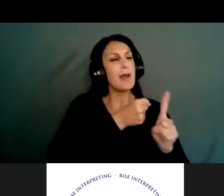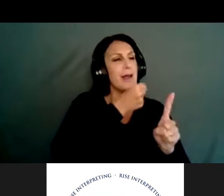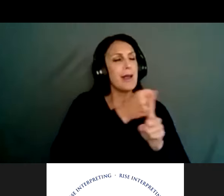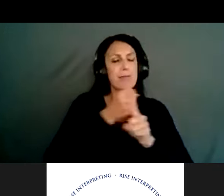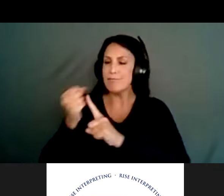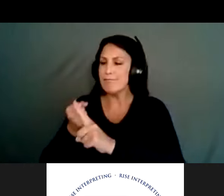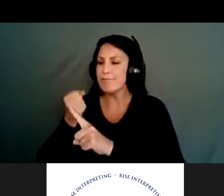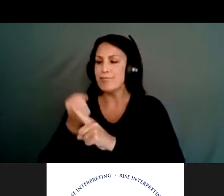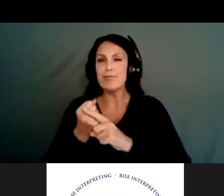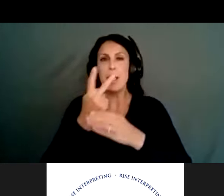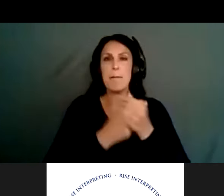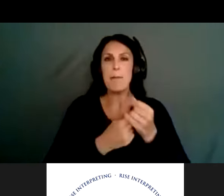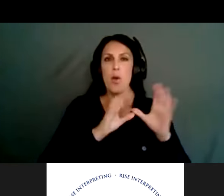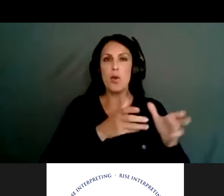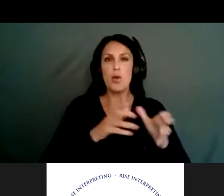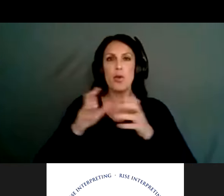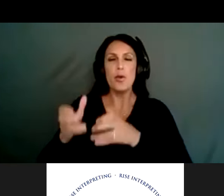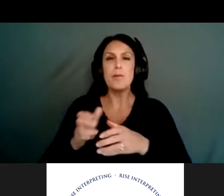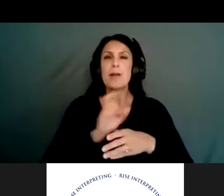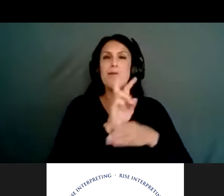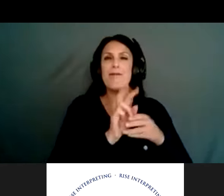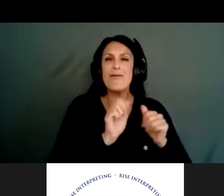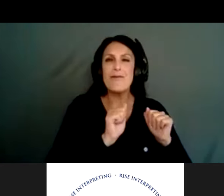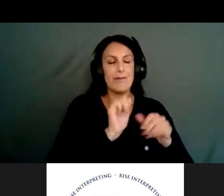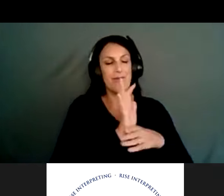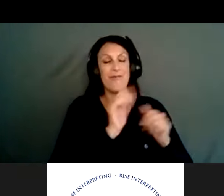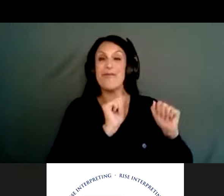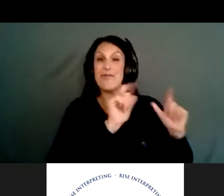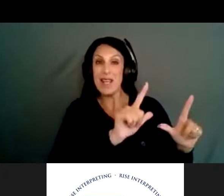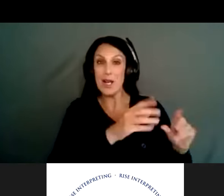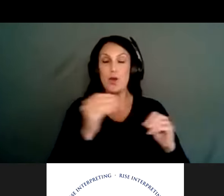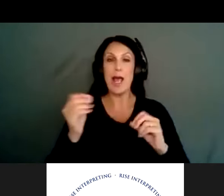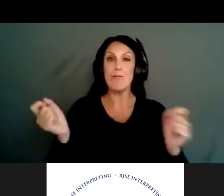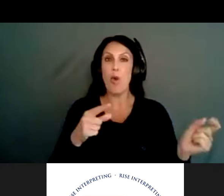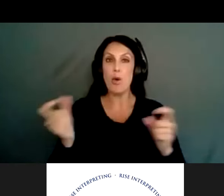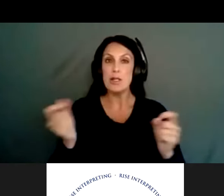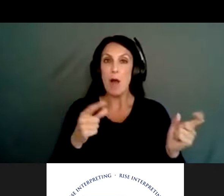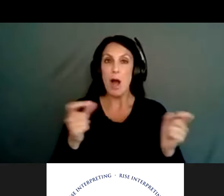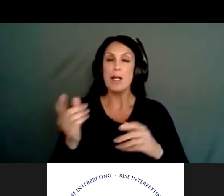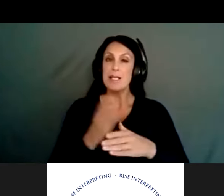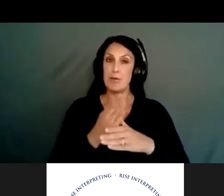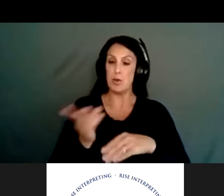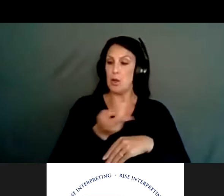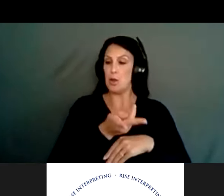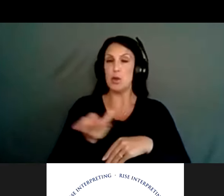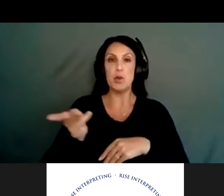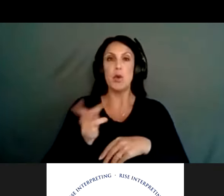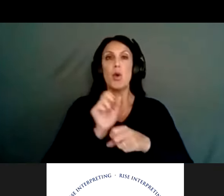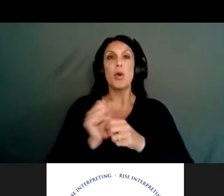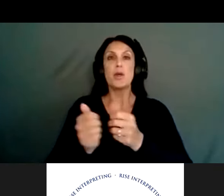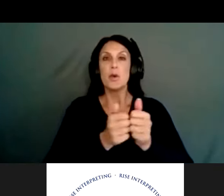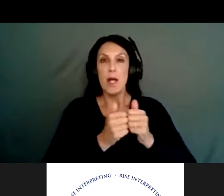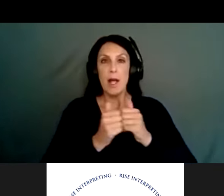doing some, uh, videos and some correspondences between the two and impacting them together or having them work together.